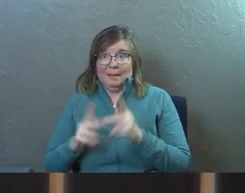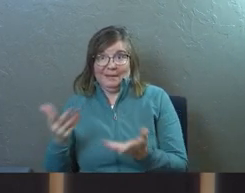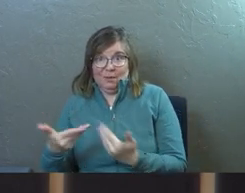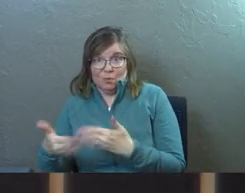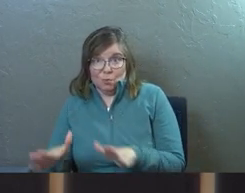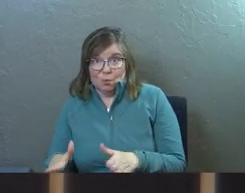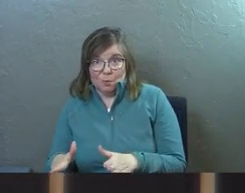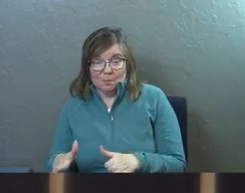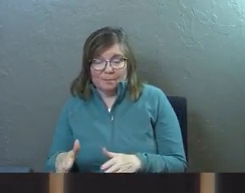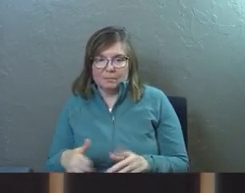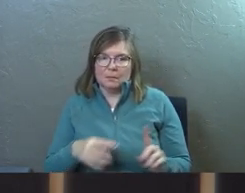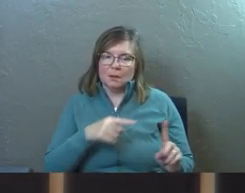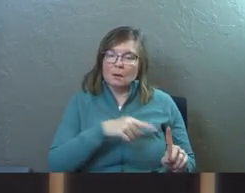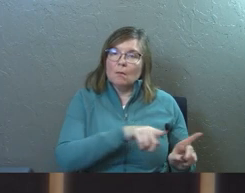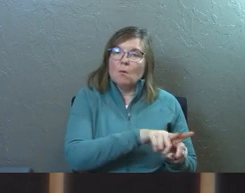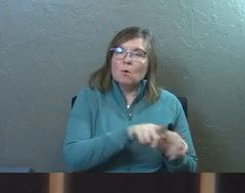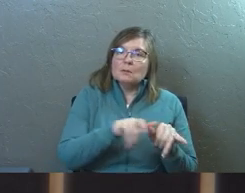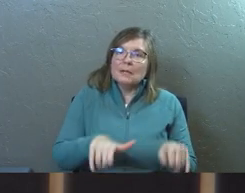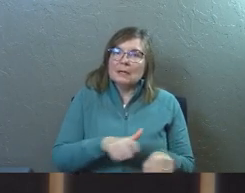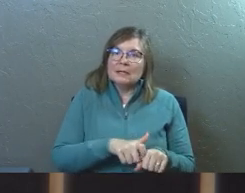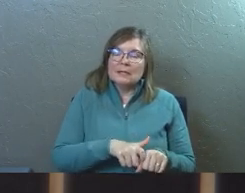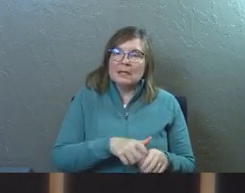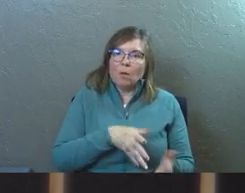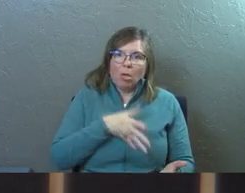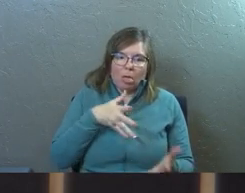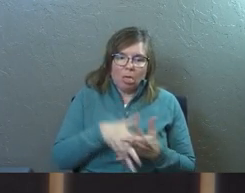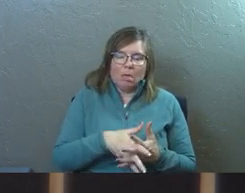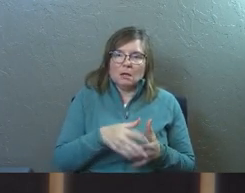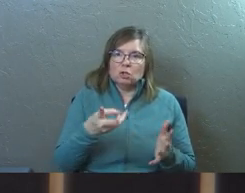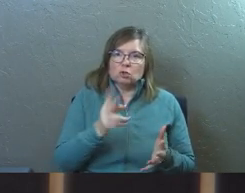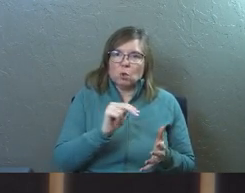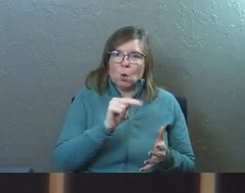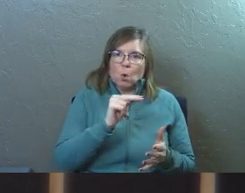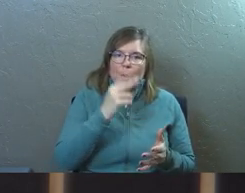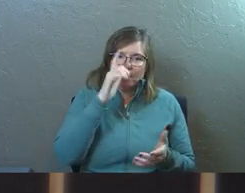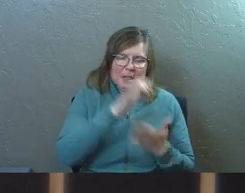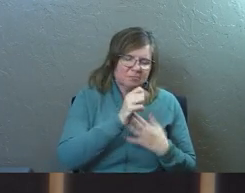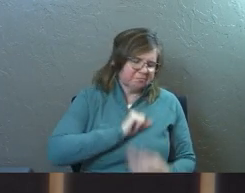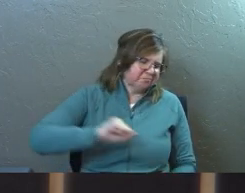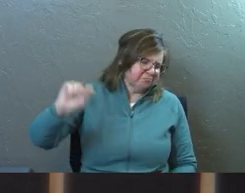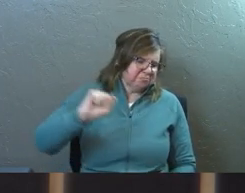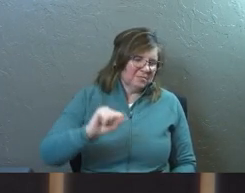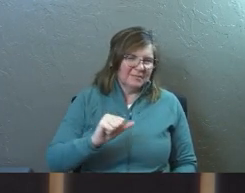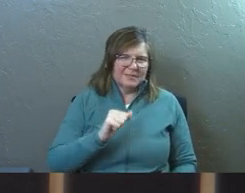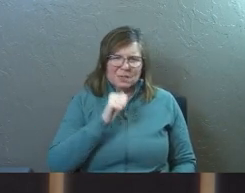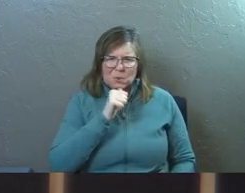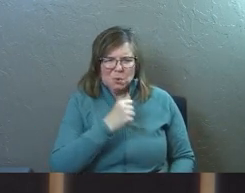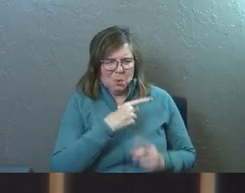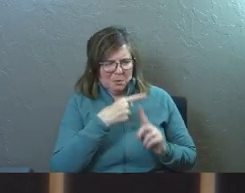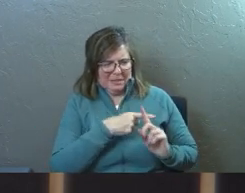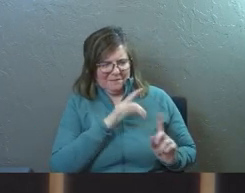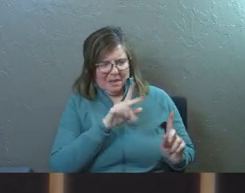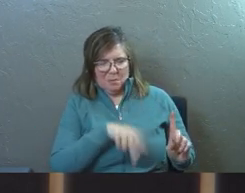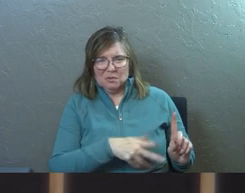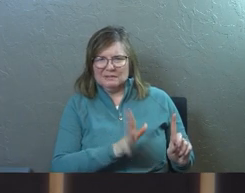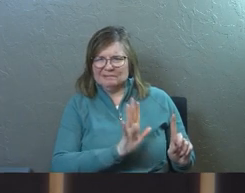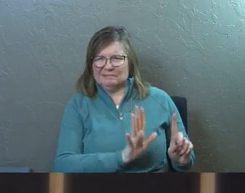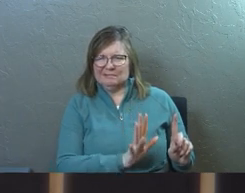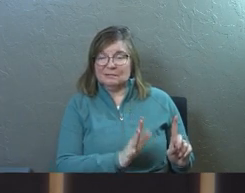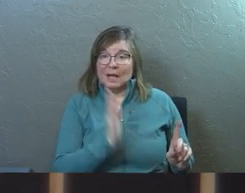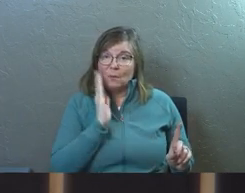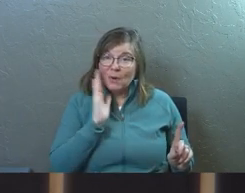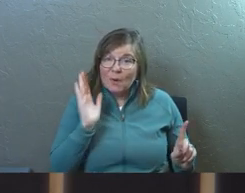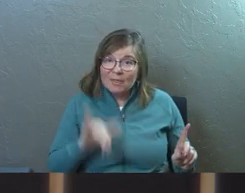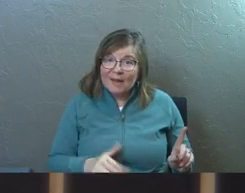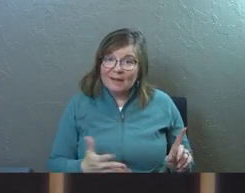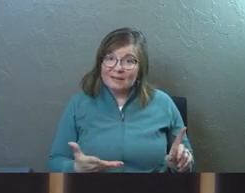but also he was so entrenched in his own beliefs. You don't save somebody like that. You And we all